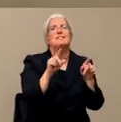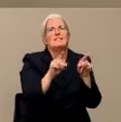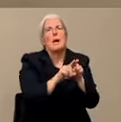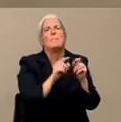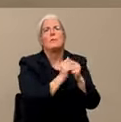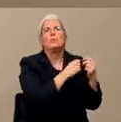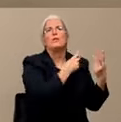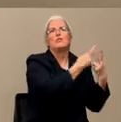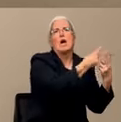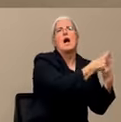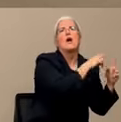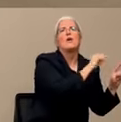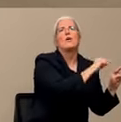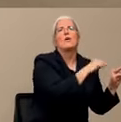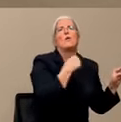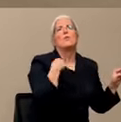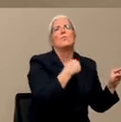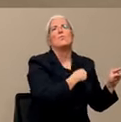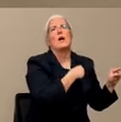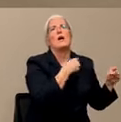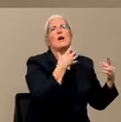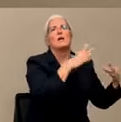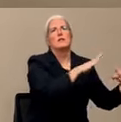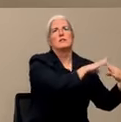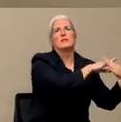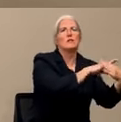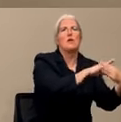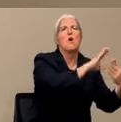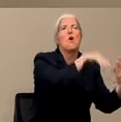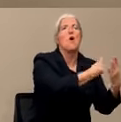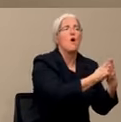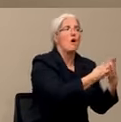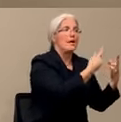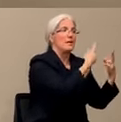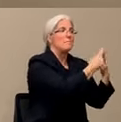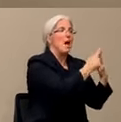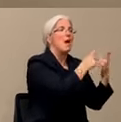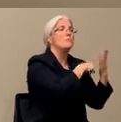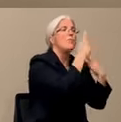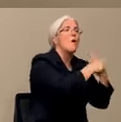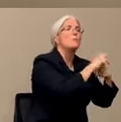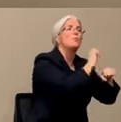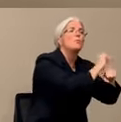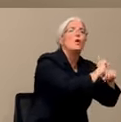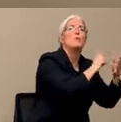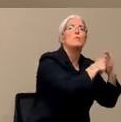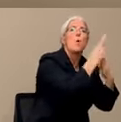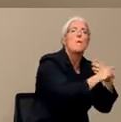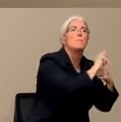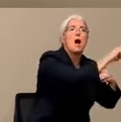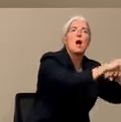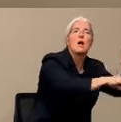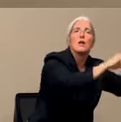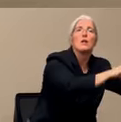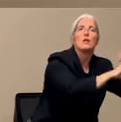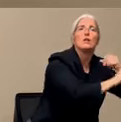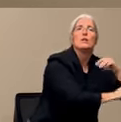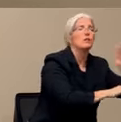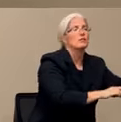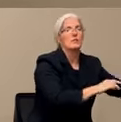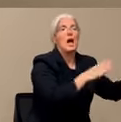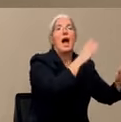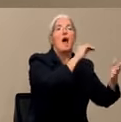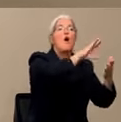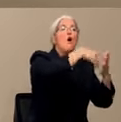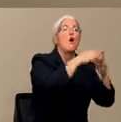programs, not because we don't want them to have their programs, but because we don't want to have outside providers, outside instructors